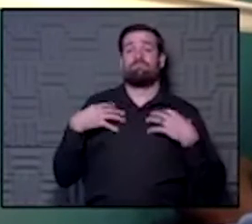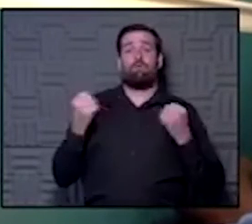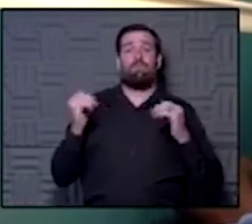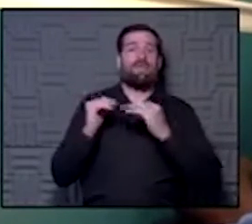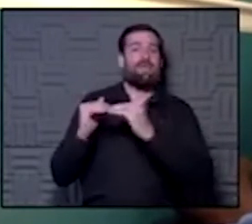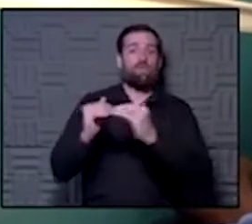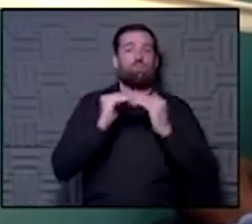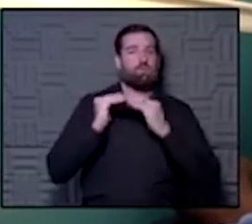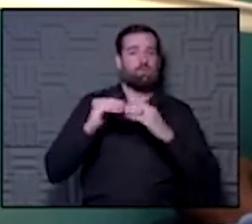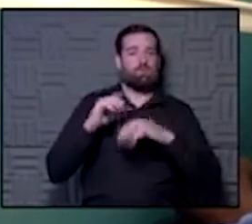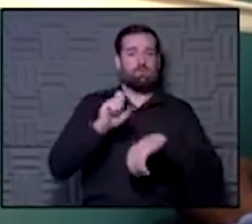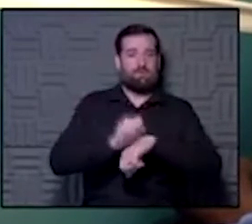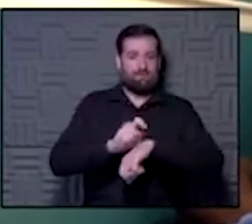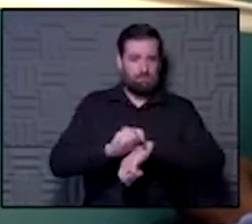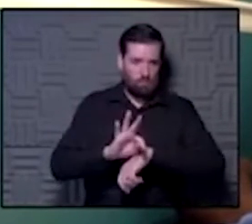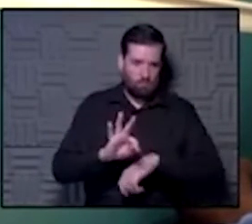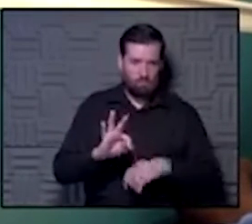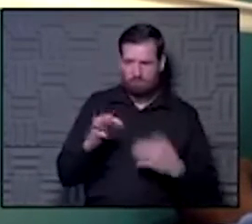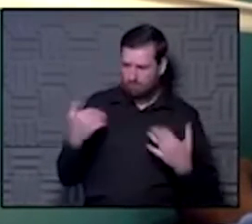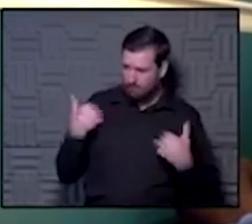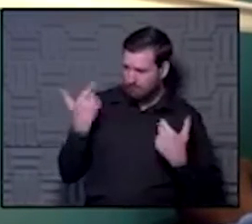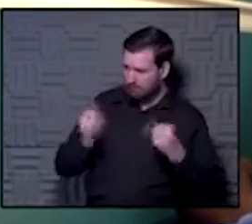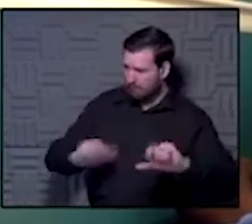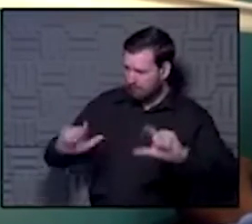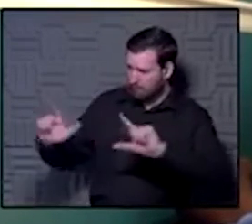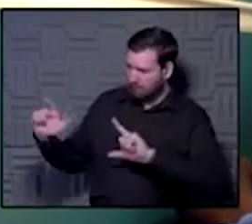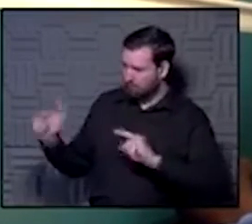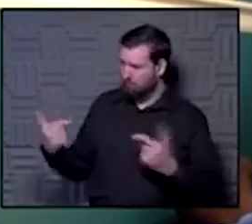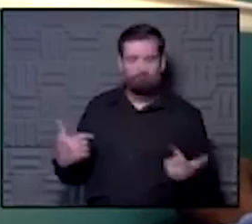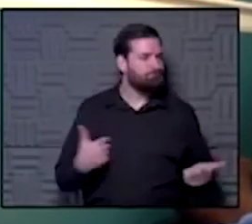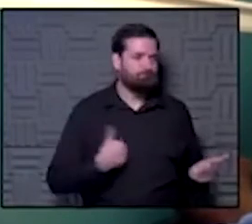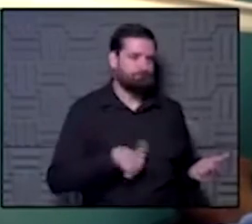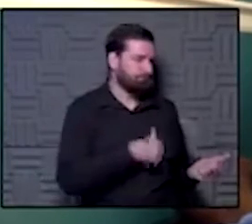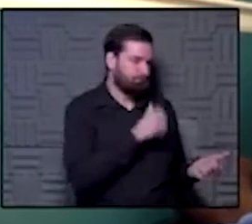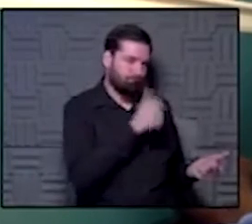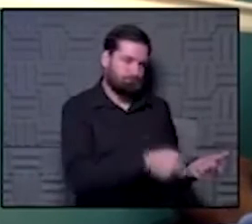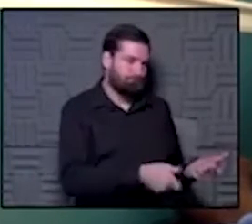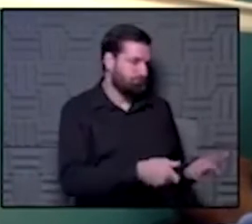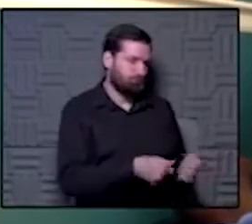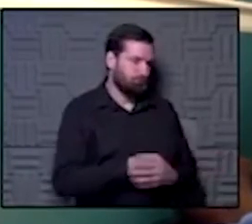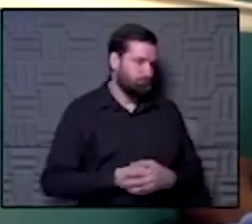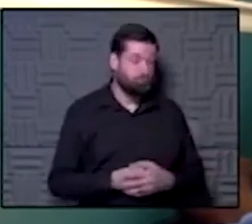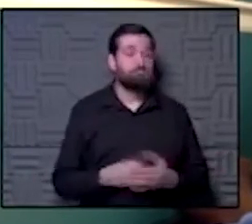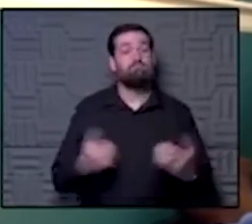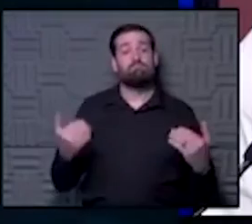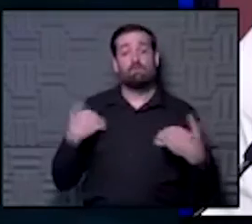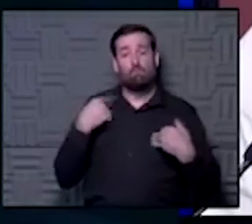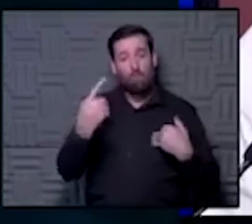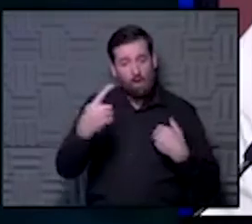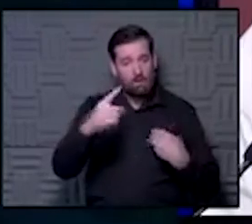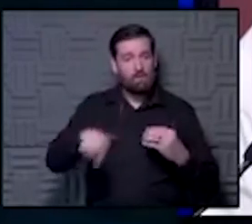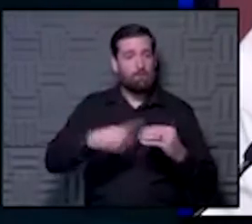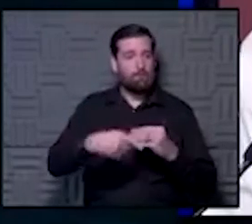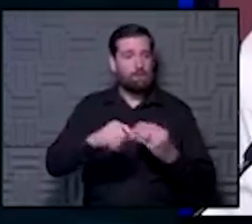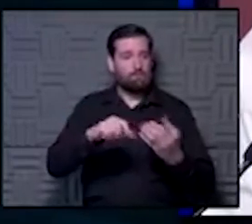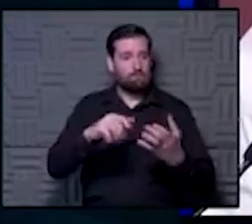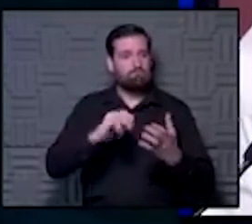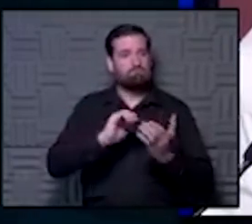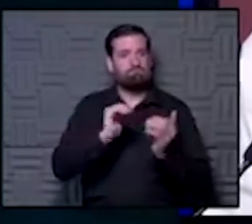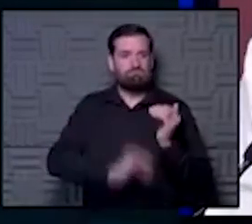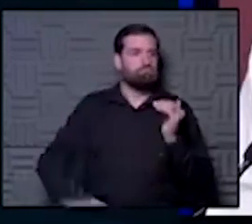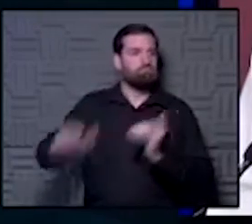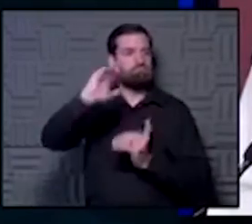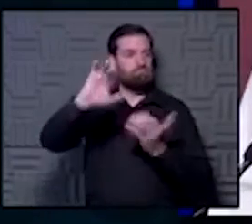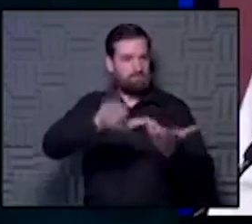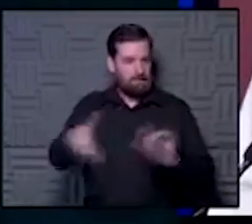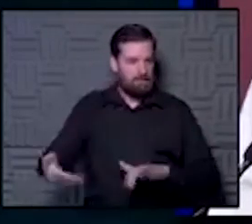I don't know, Jill, if we have slides to share, if not at all. Okay. We have that with that. We do have one about some excess deaths. We're going to get to that after